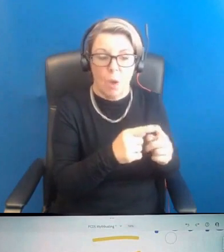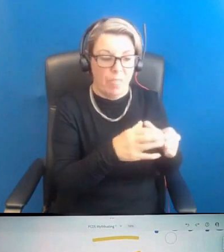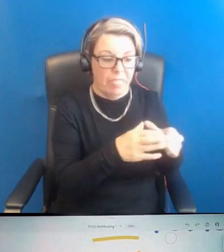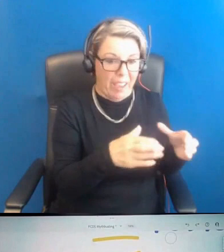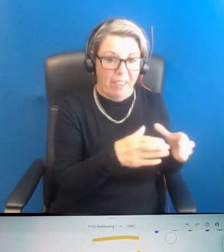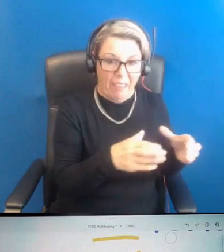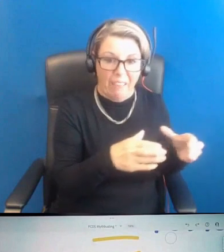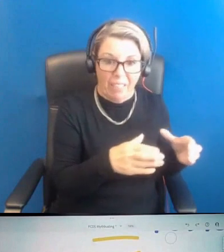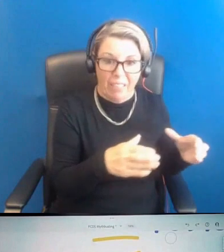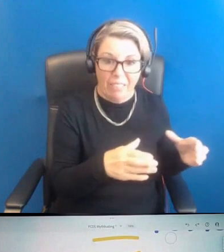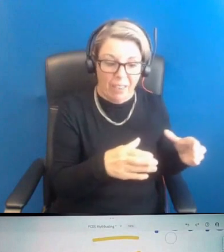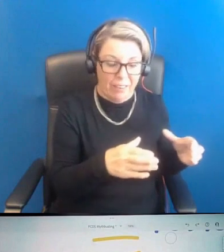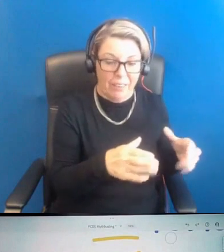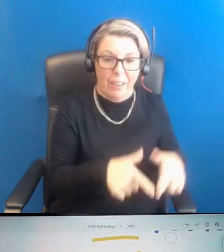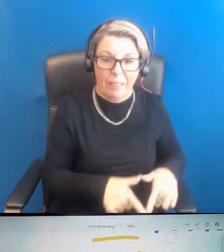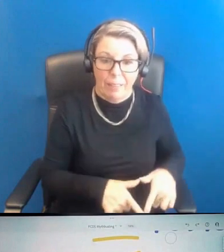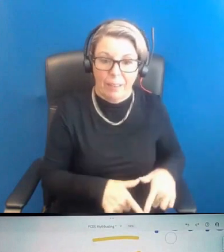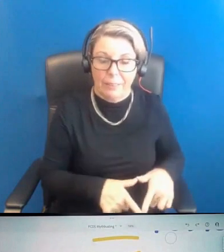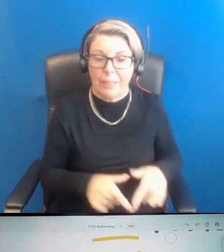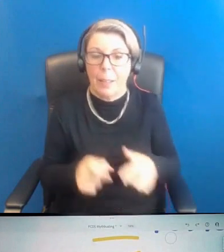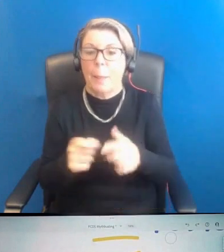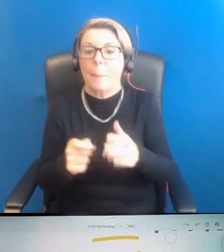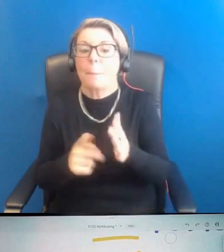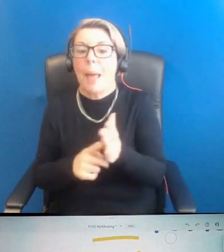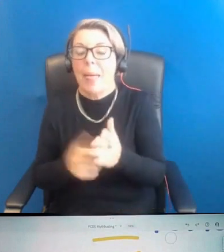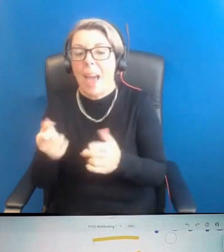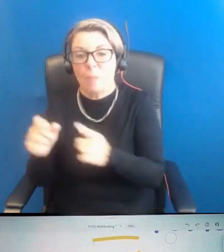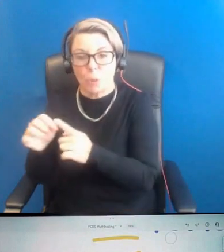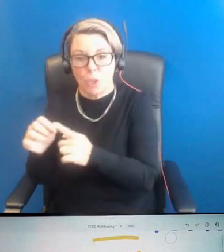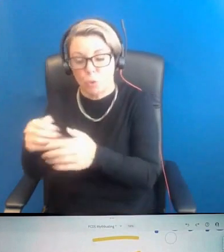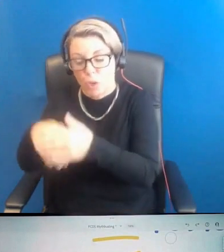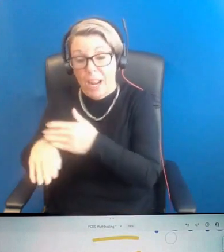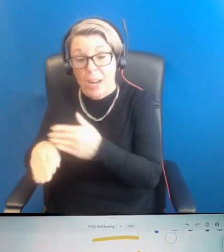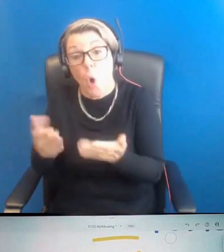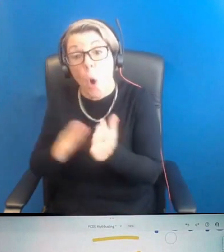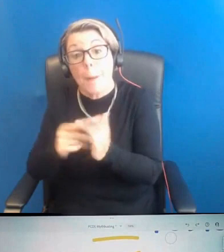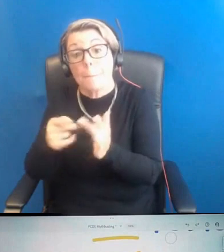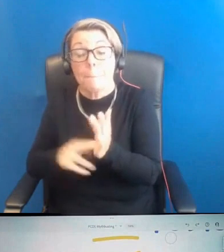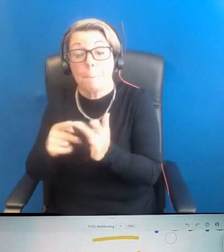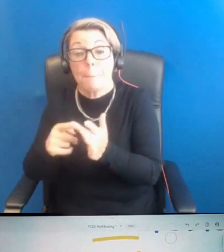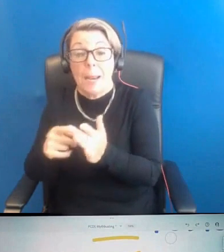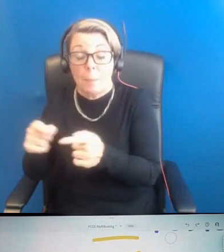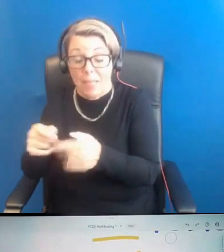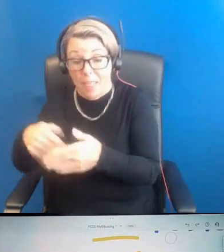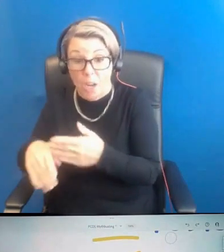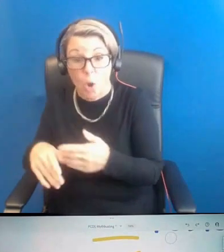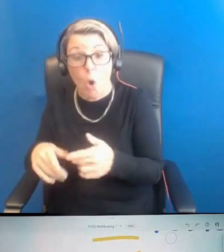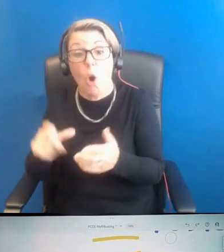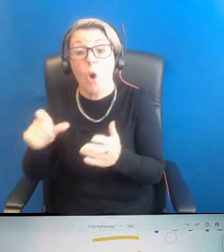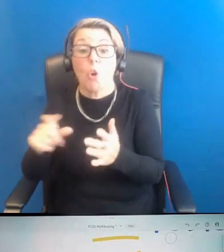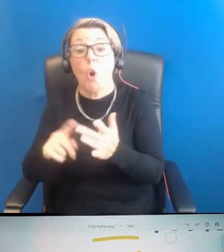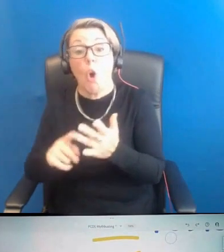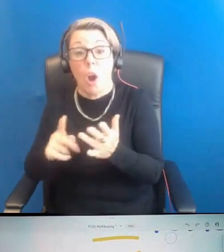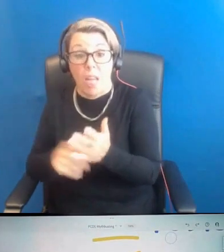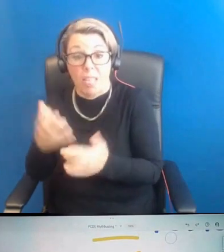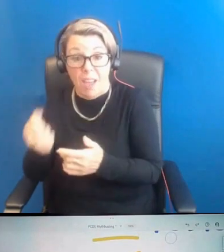Now, the pill, which has got progesterone in it, or the mini pill, which has got progesterone in it, or the coil with progesterone in